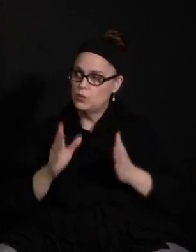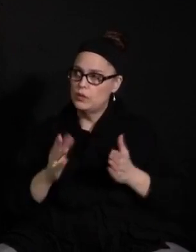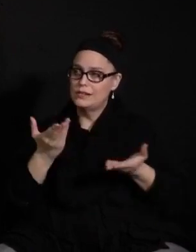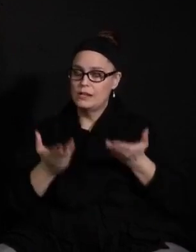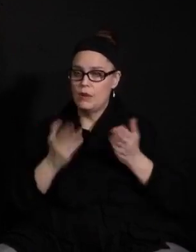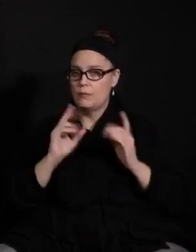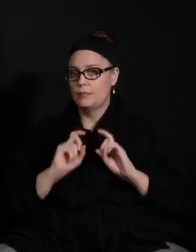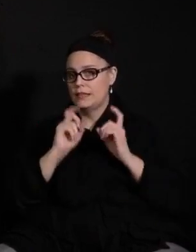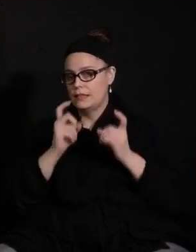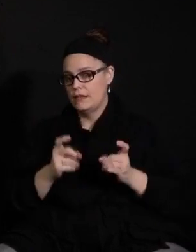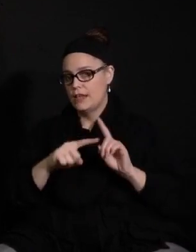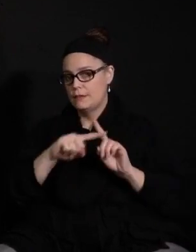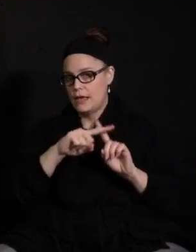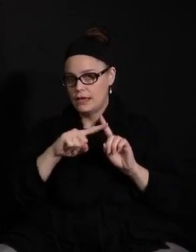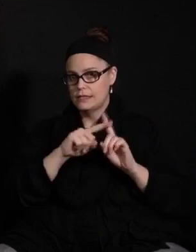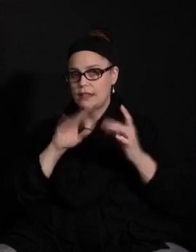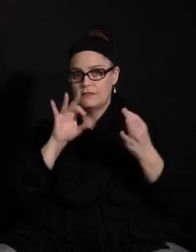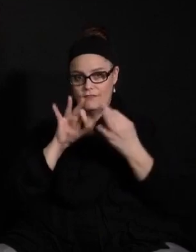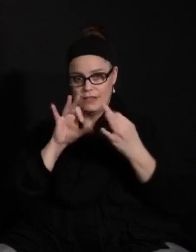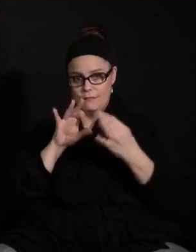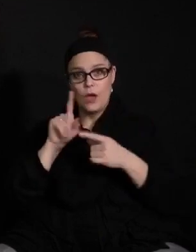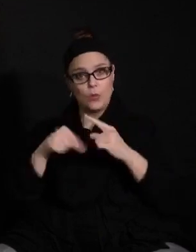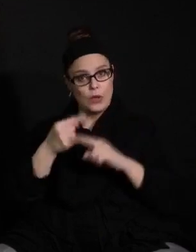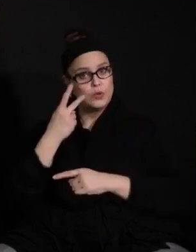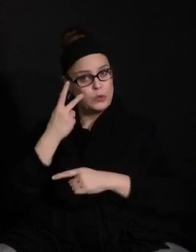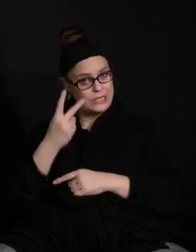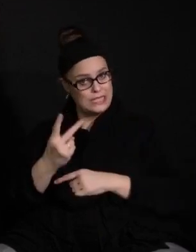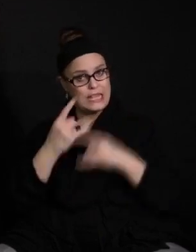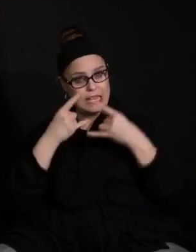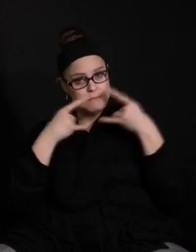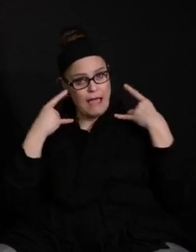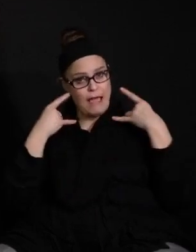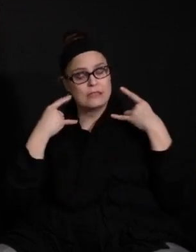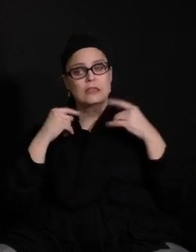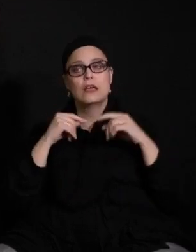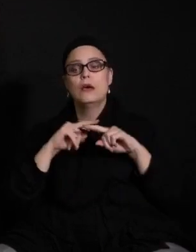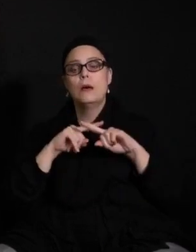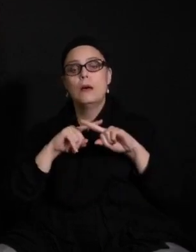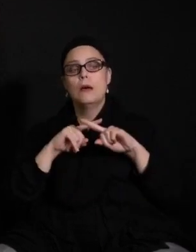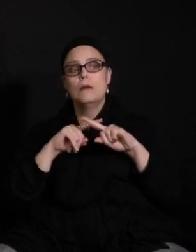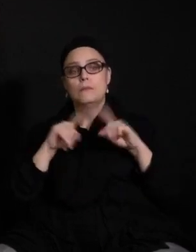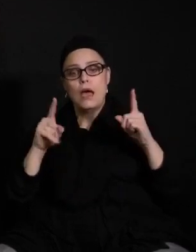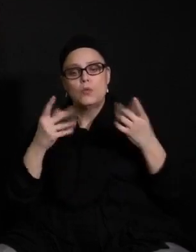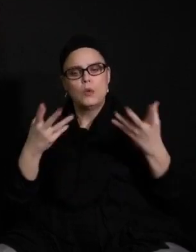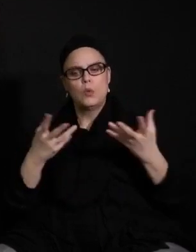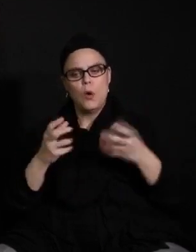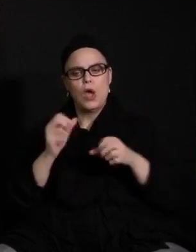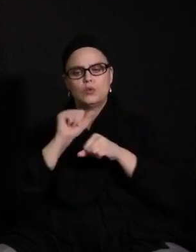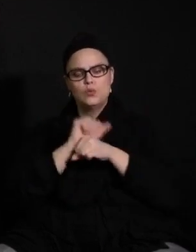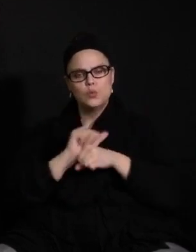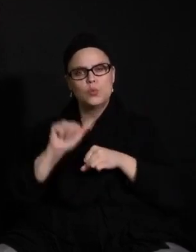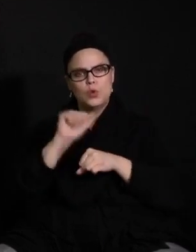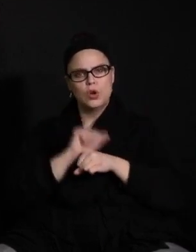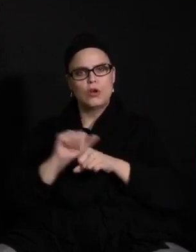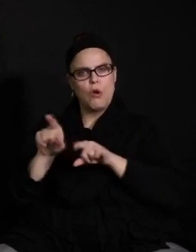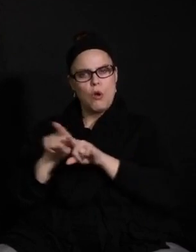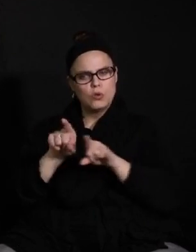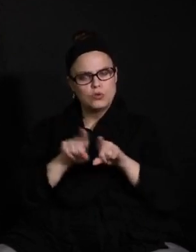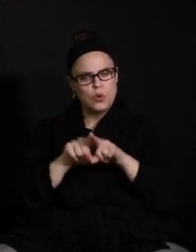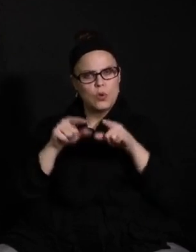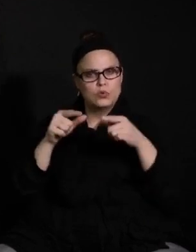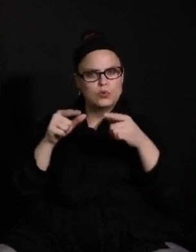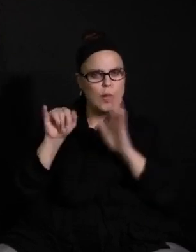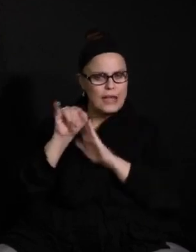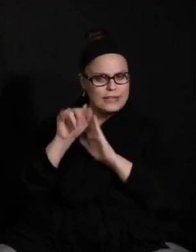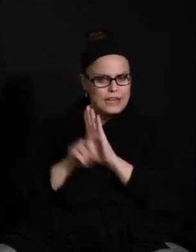some real positive feedback when you see that they are wearing the mask. But I think we want to work to also attempt